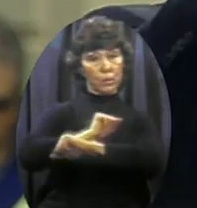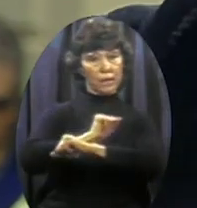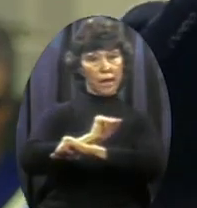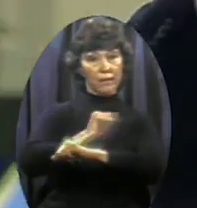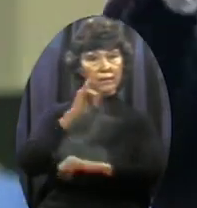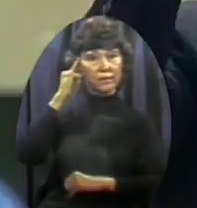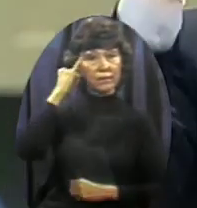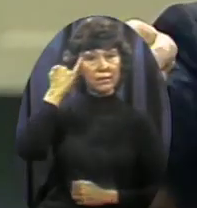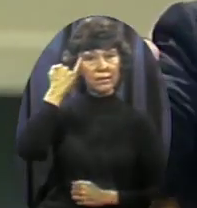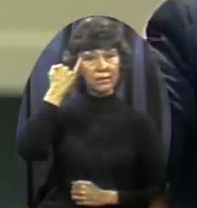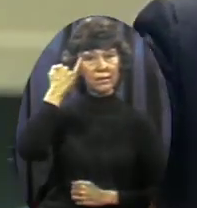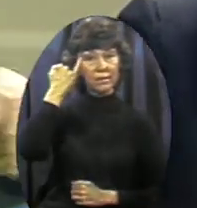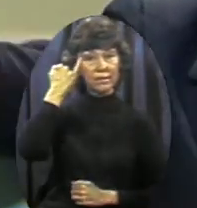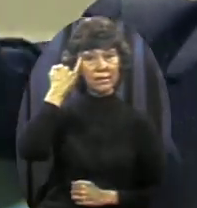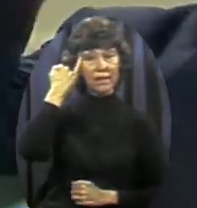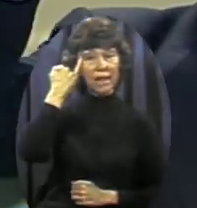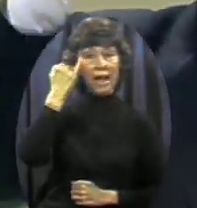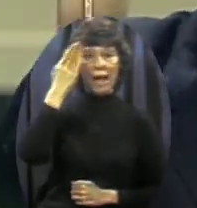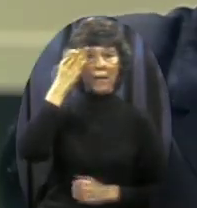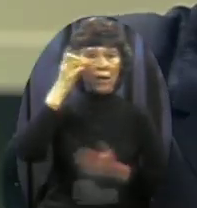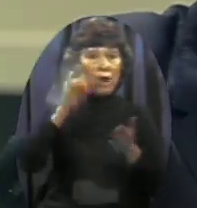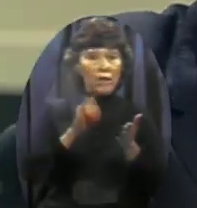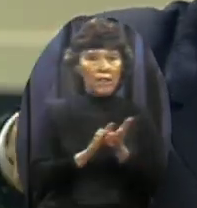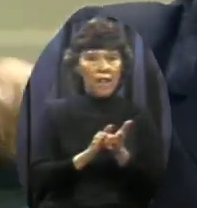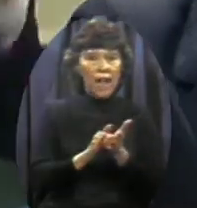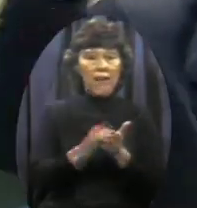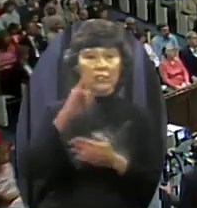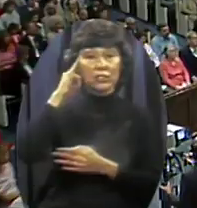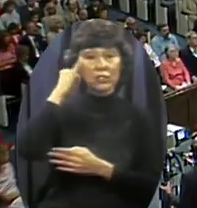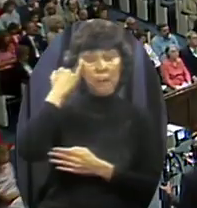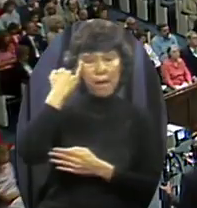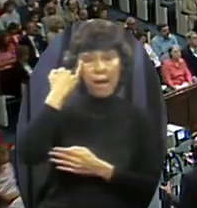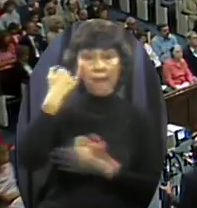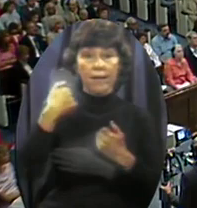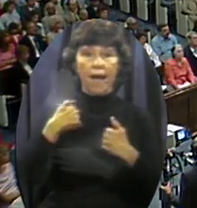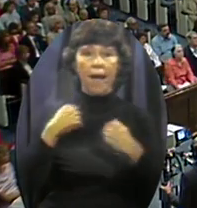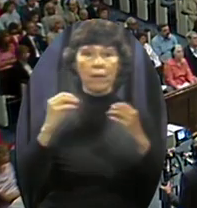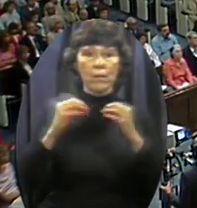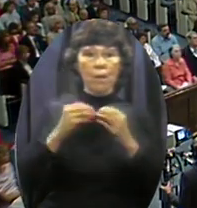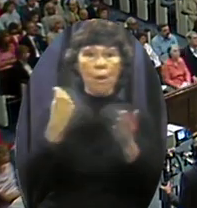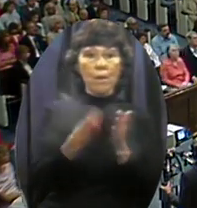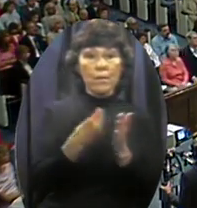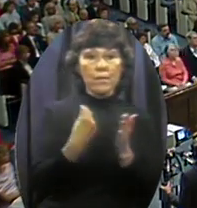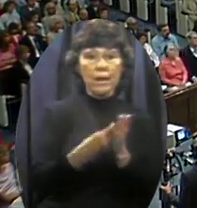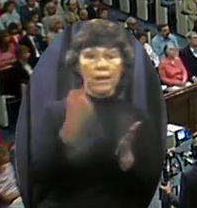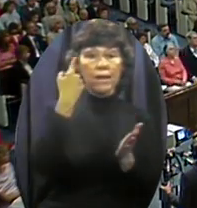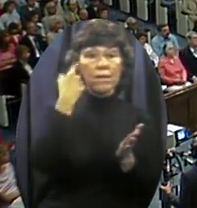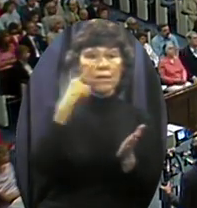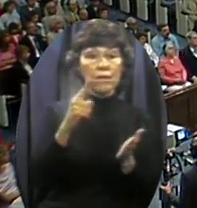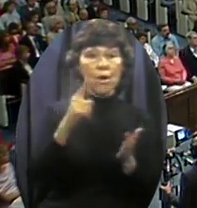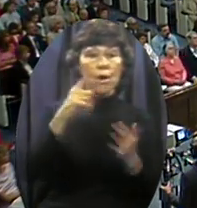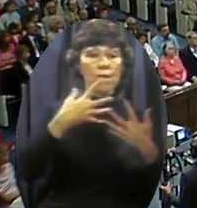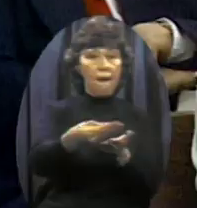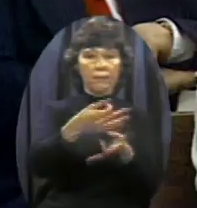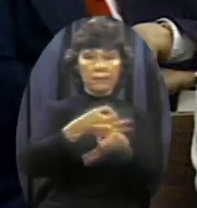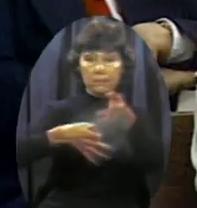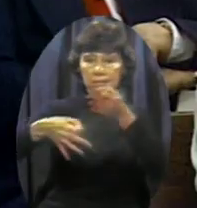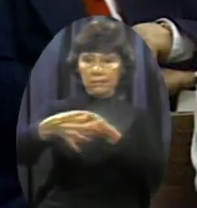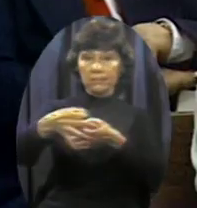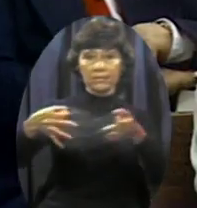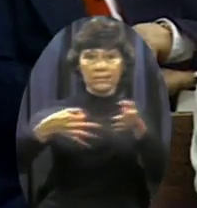out-compete us And the automobile industry And the electronics industry Et cetera, et cetera Little Israel